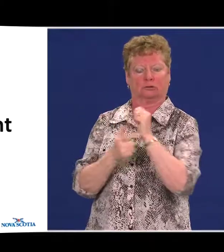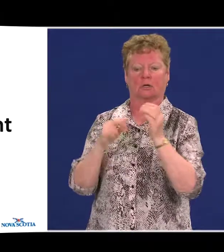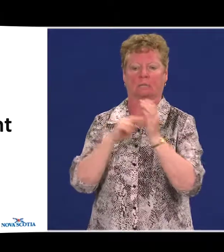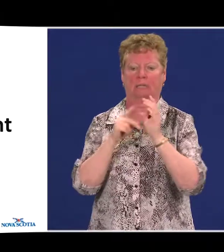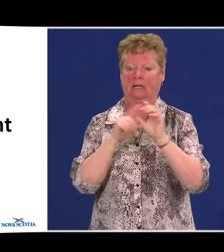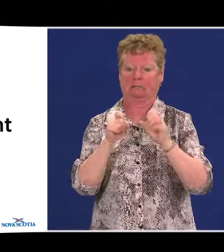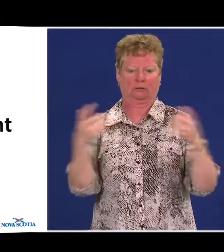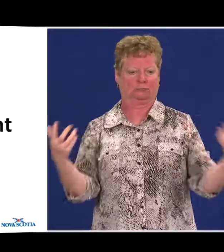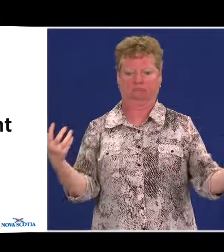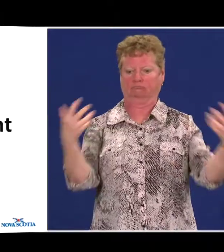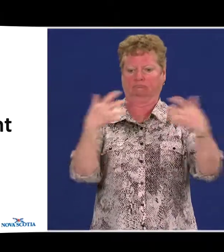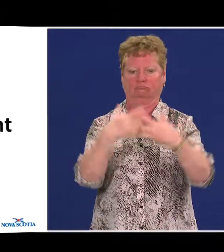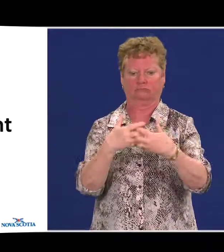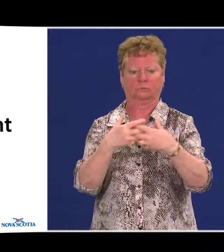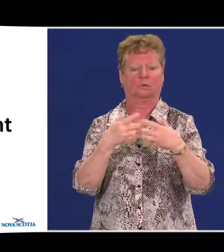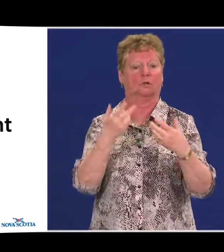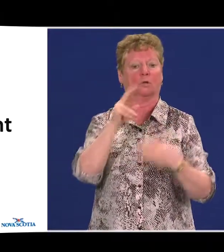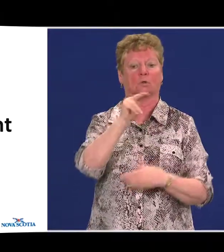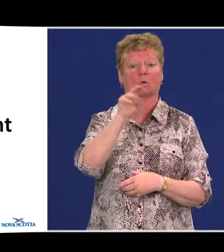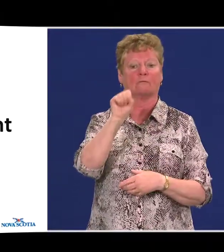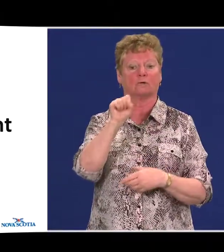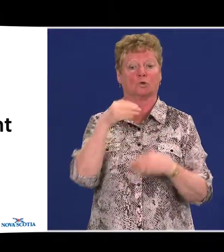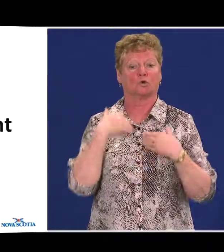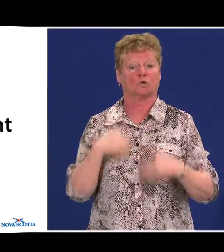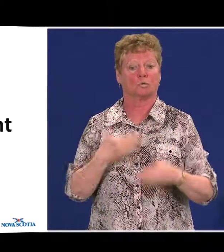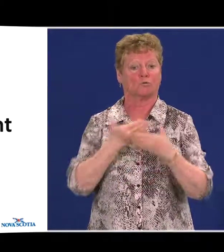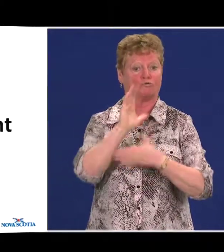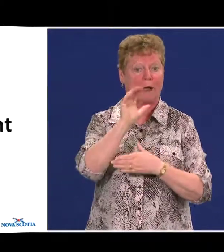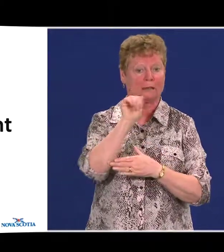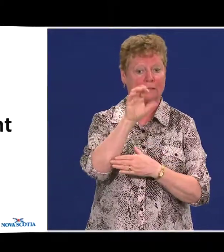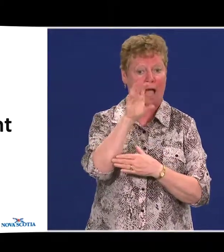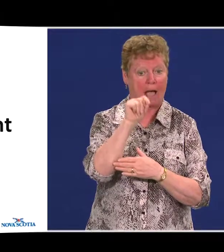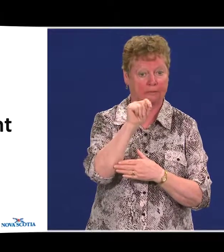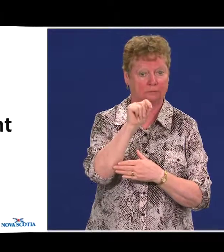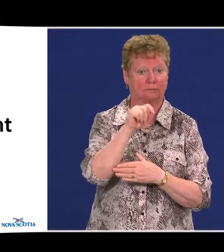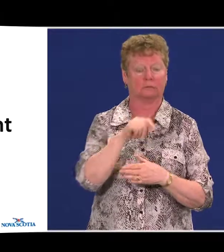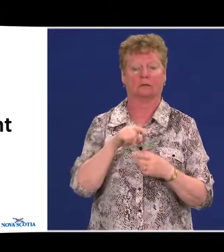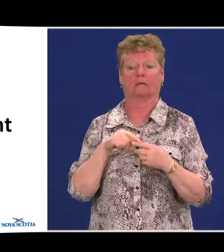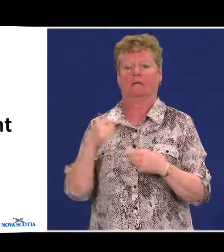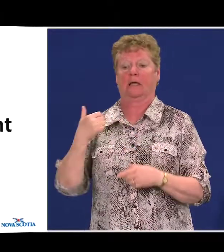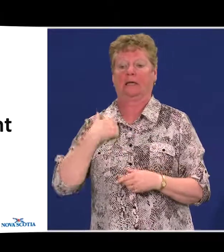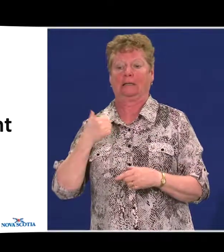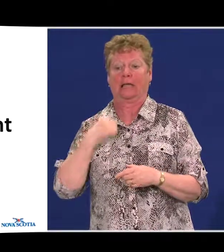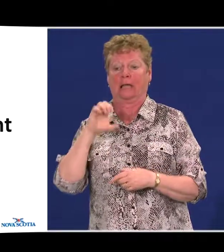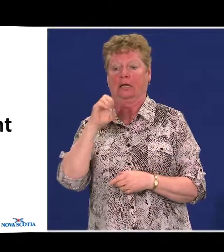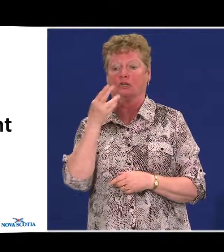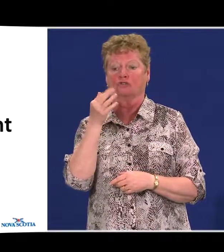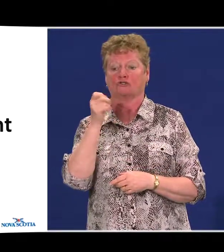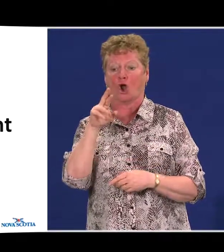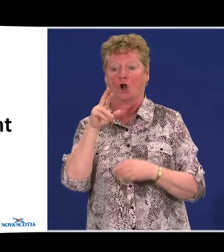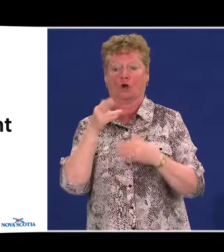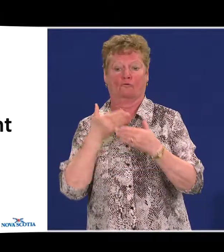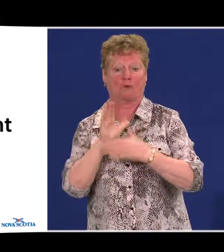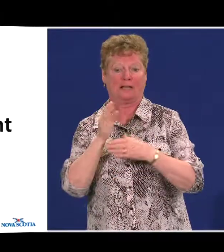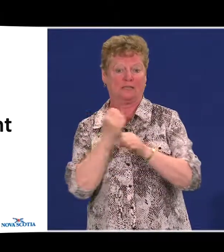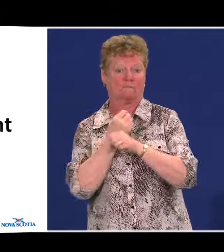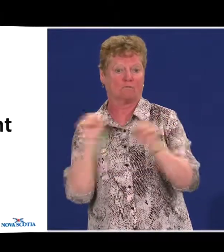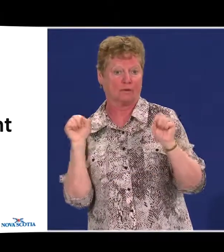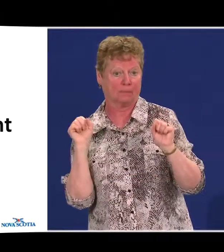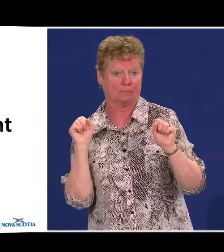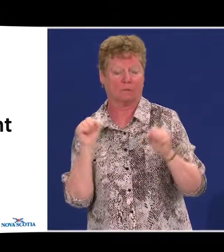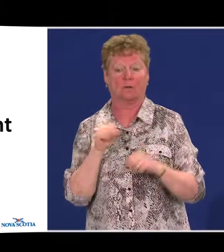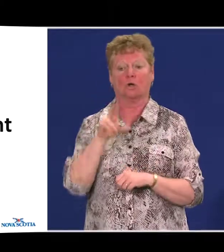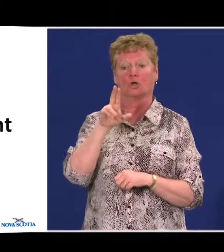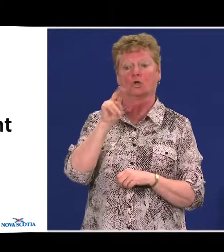complement the Nova Scotia Human Rights Act, the Canadian Charter of Rights and Freedoms, and the UN